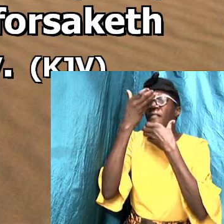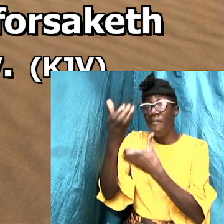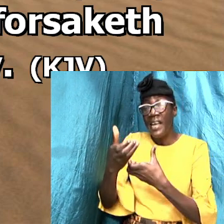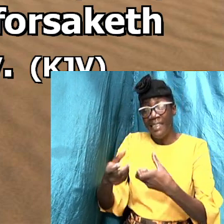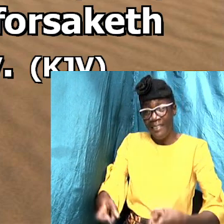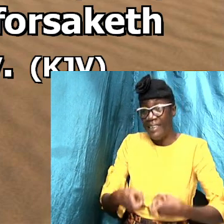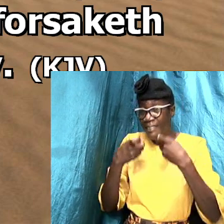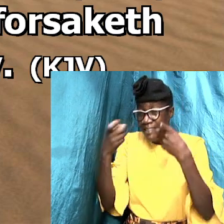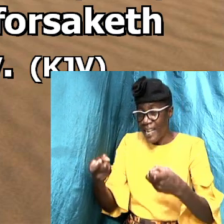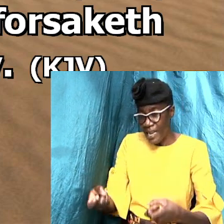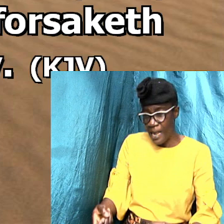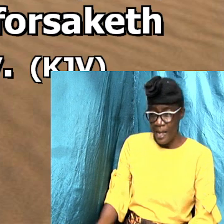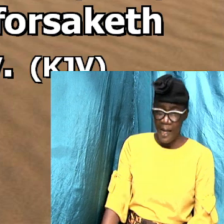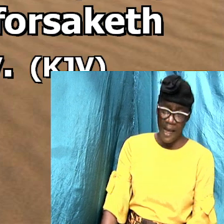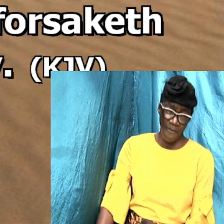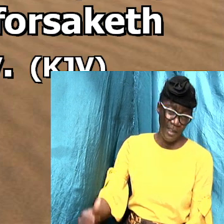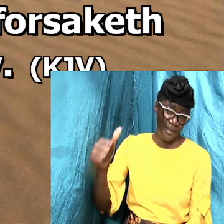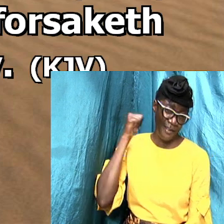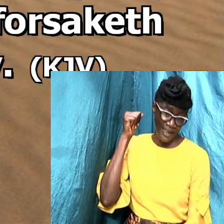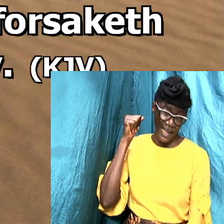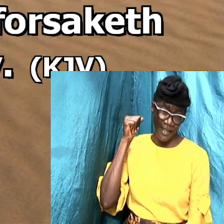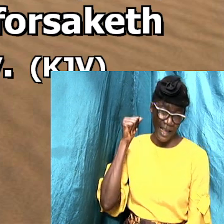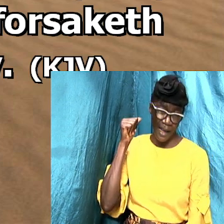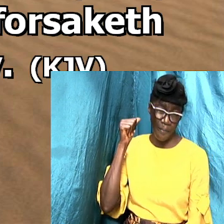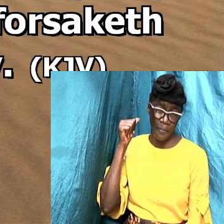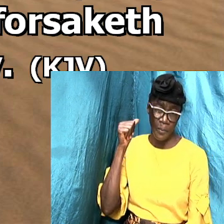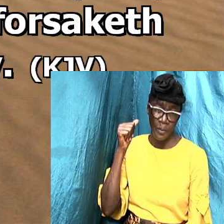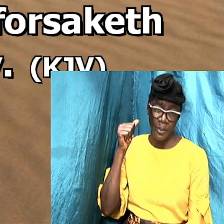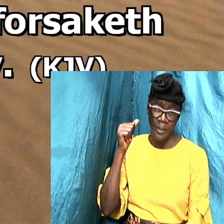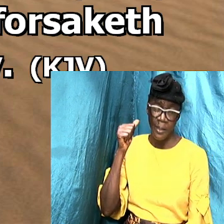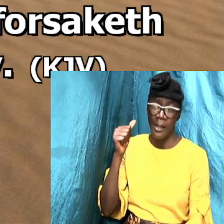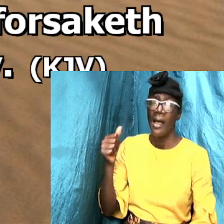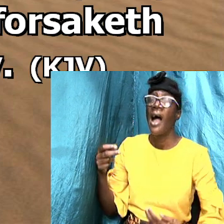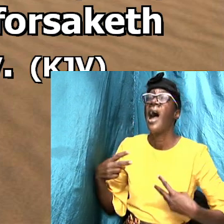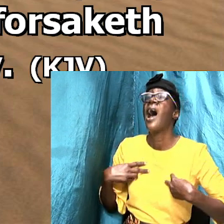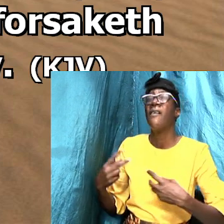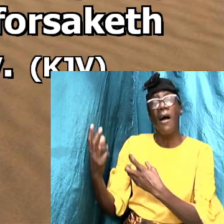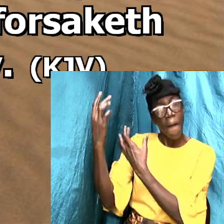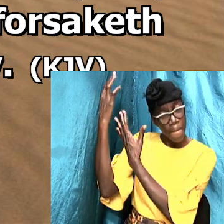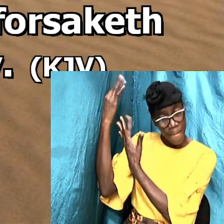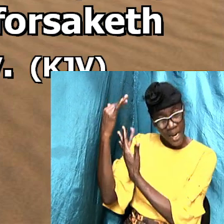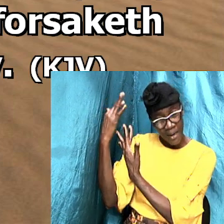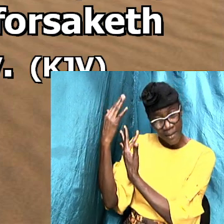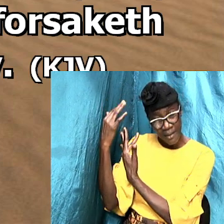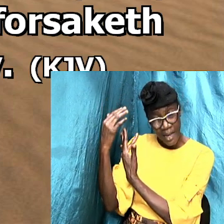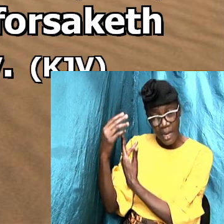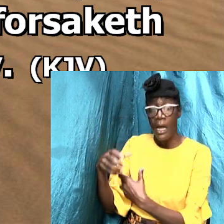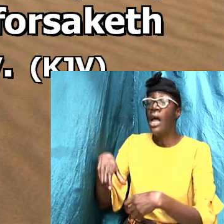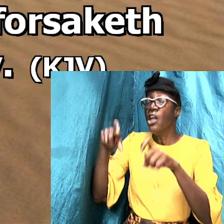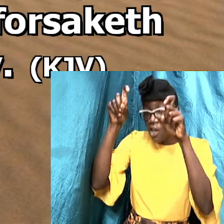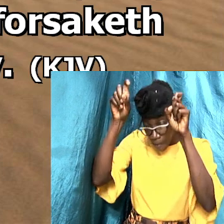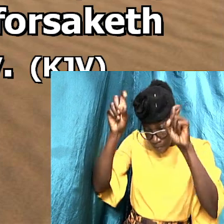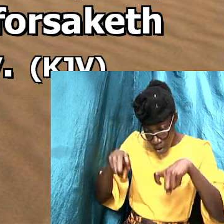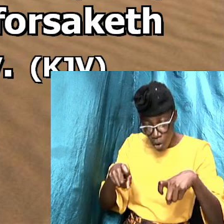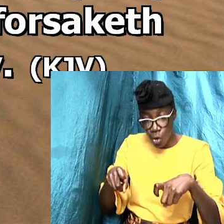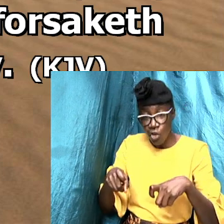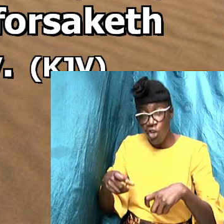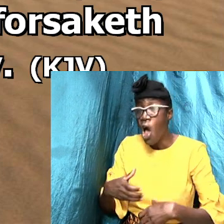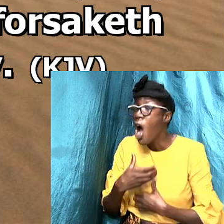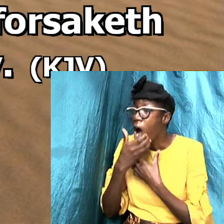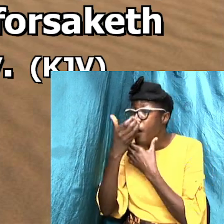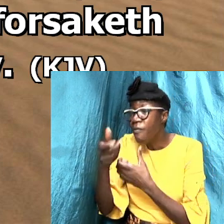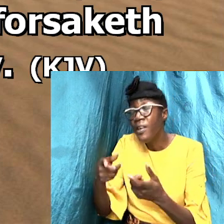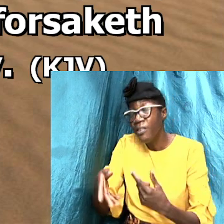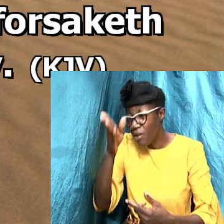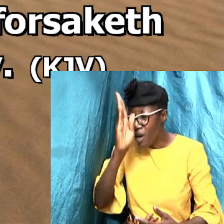and forsaketh them. So, it tells us that we need to confess it to God, but it tells us that we must also have a made-up mind that